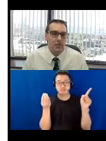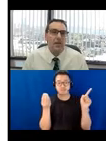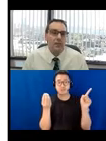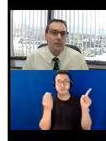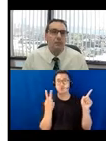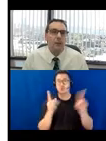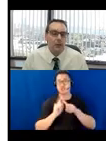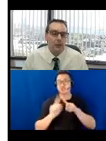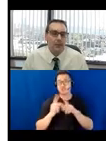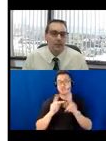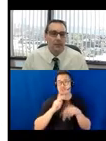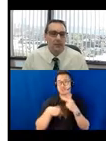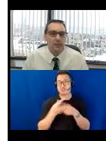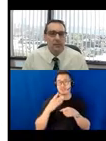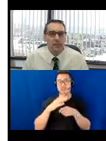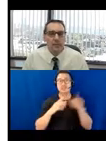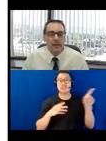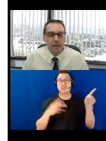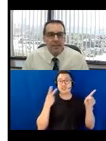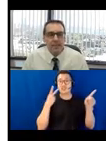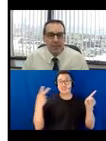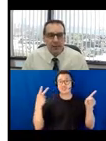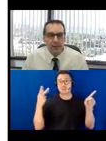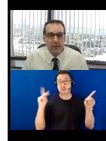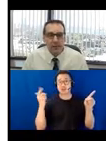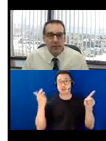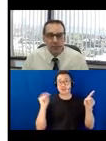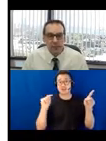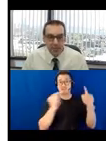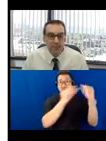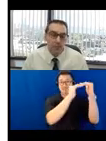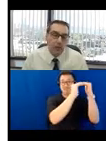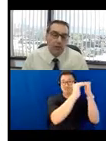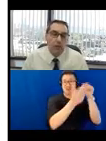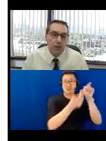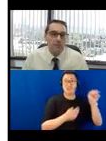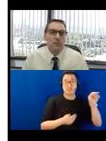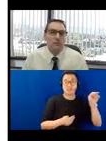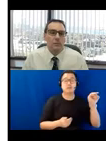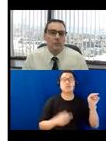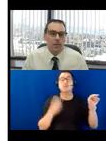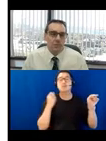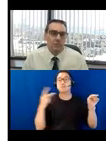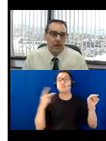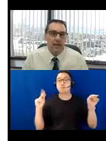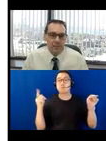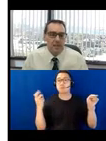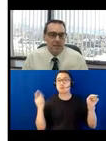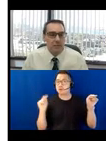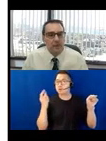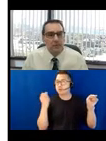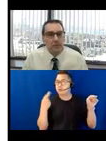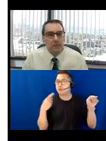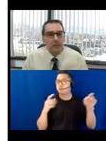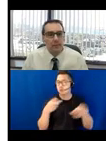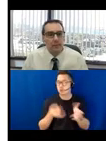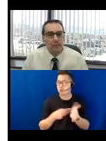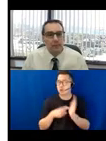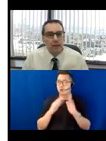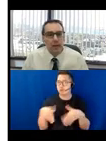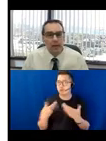flush entry parklet. In that scenario, yes, the parklet also must provide an accessible table,